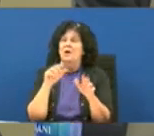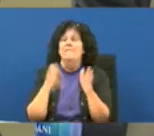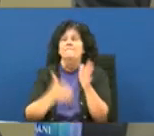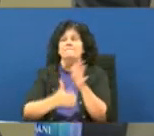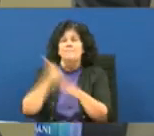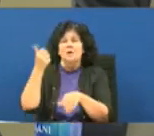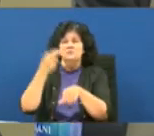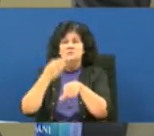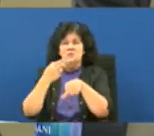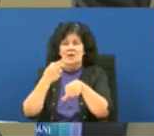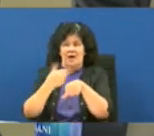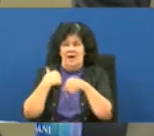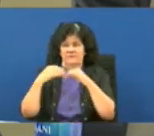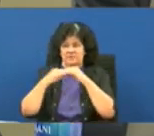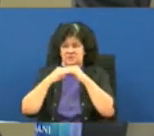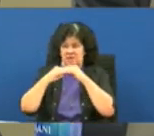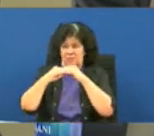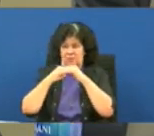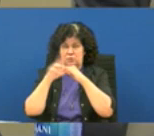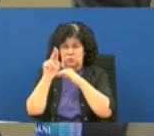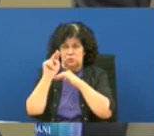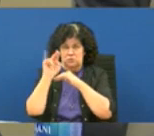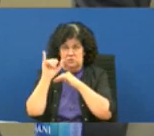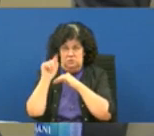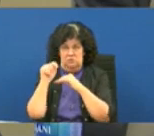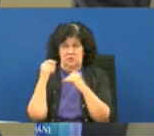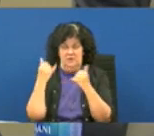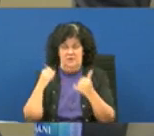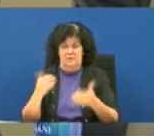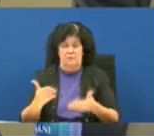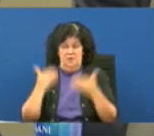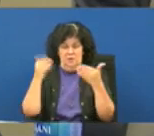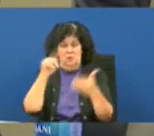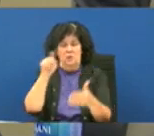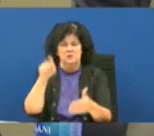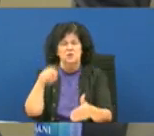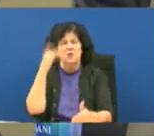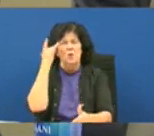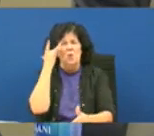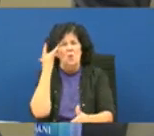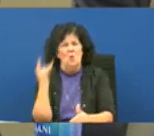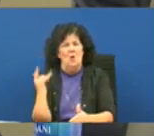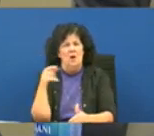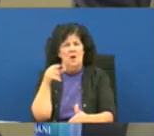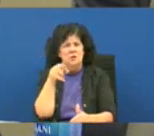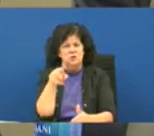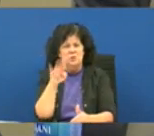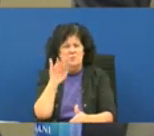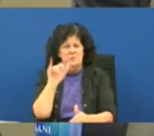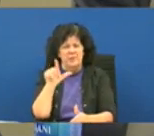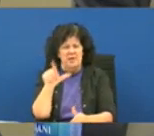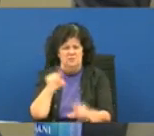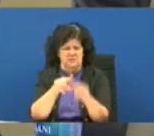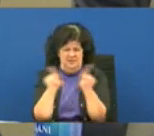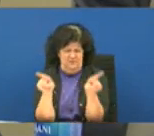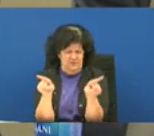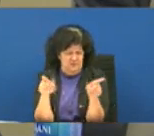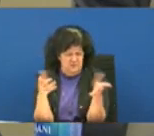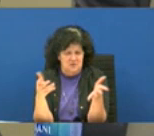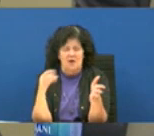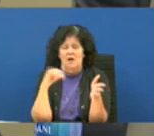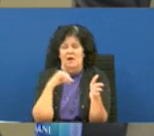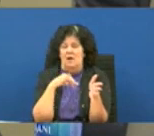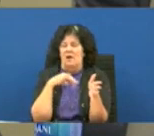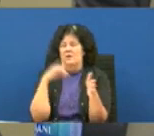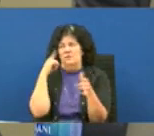but most have a crisis stabilization unit okay and that brought up a question of why would you be building it differently we talked about that a little bit and i